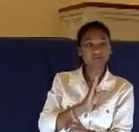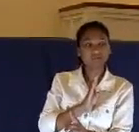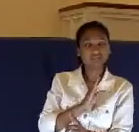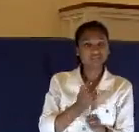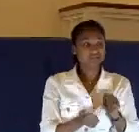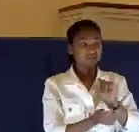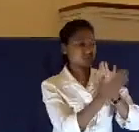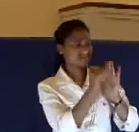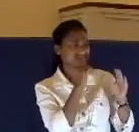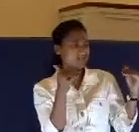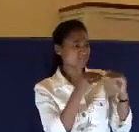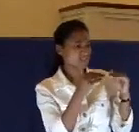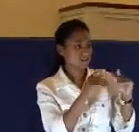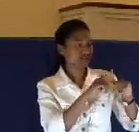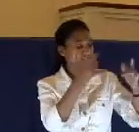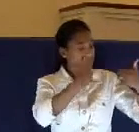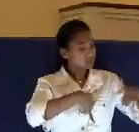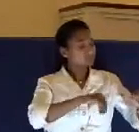God.